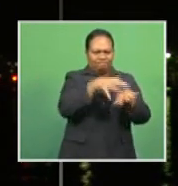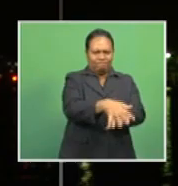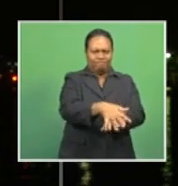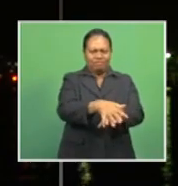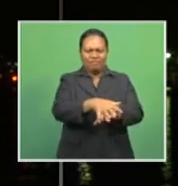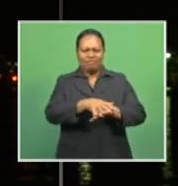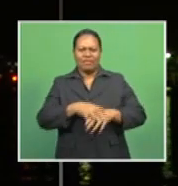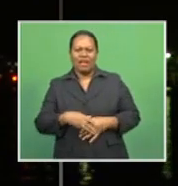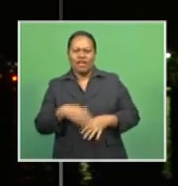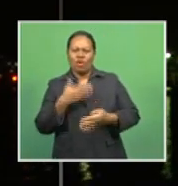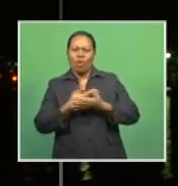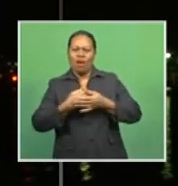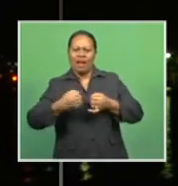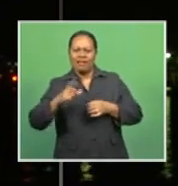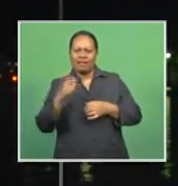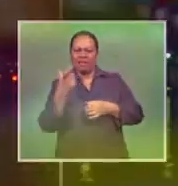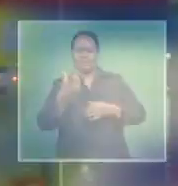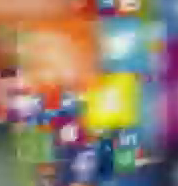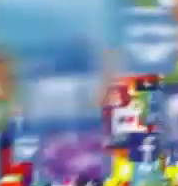in an online class.